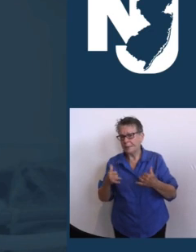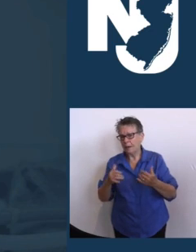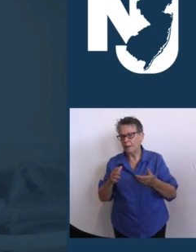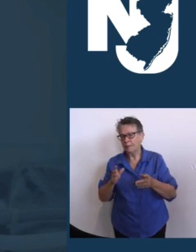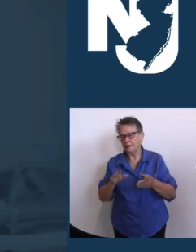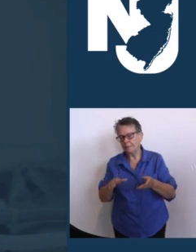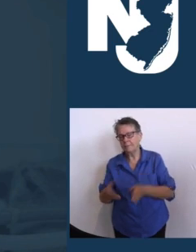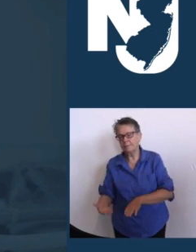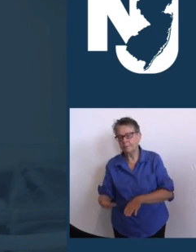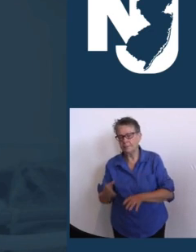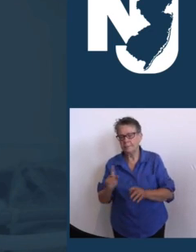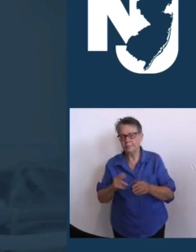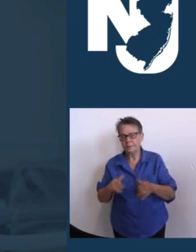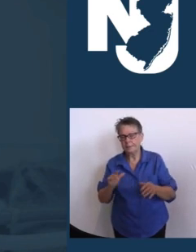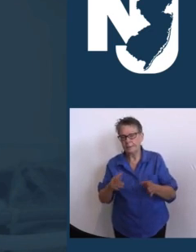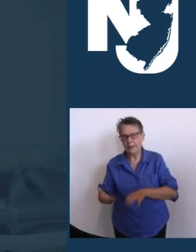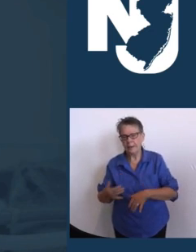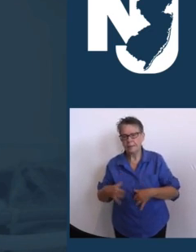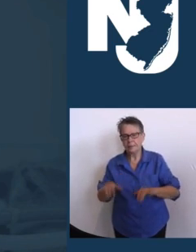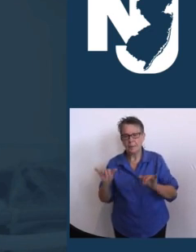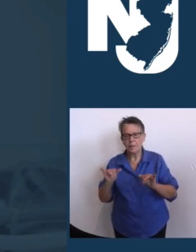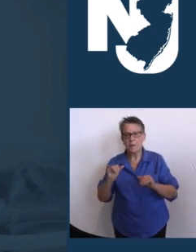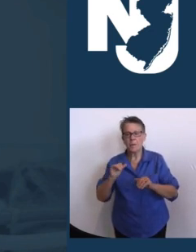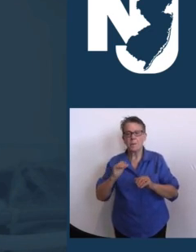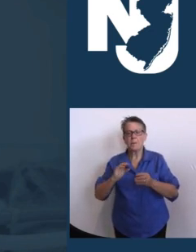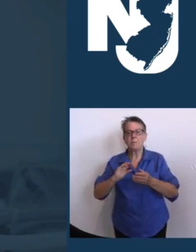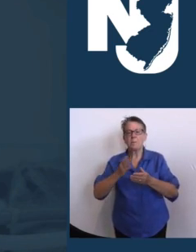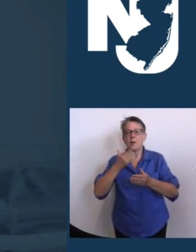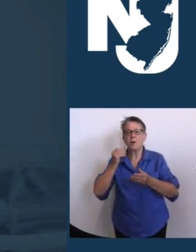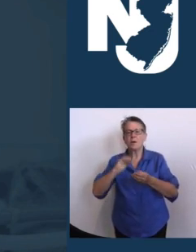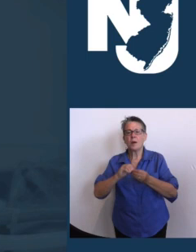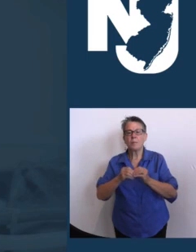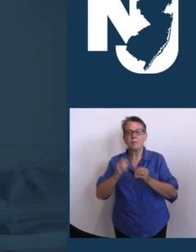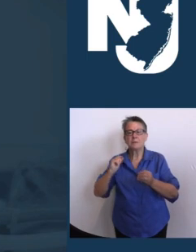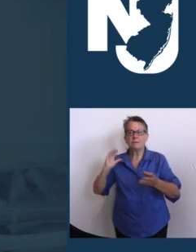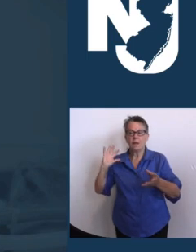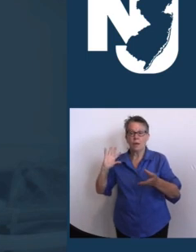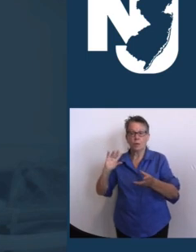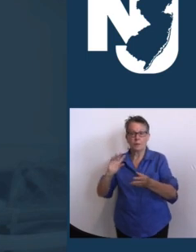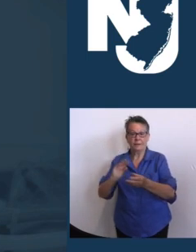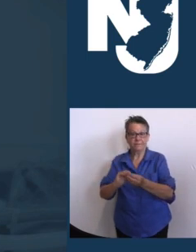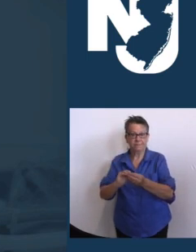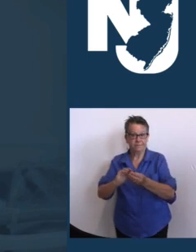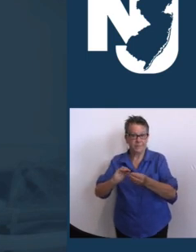because it's a cumulative experience, including periods of time that didn't include the Delta variant.